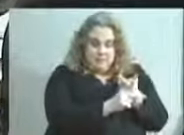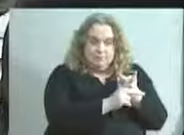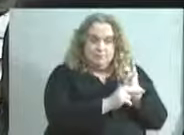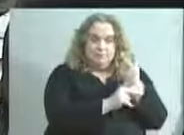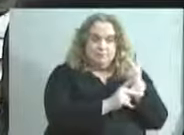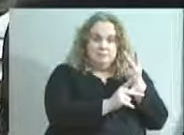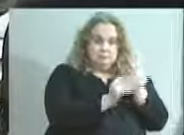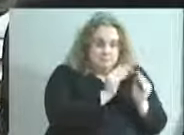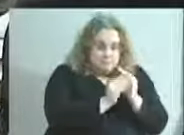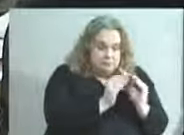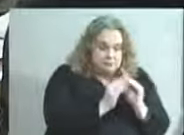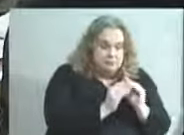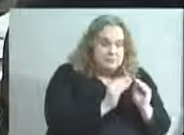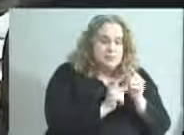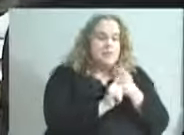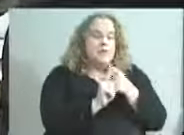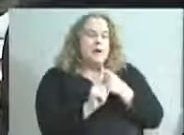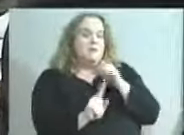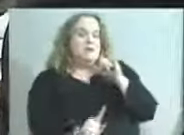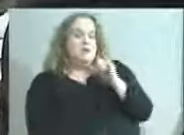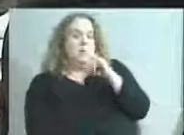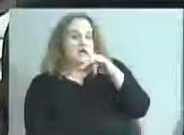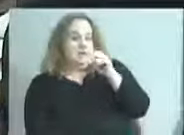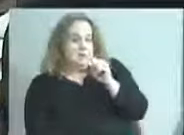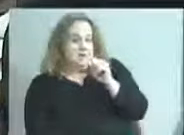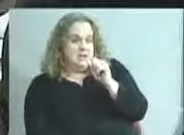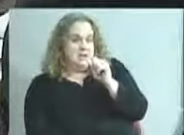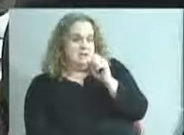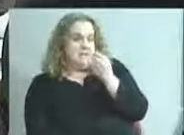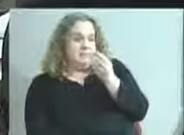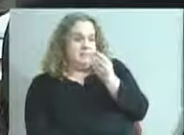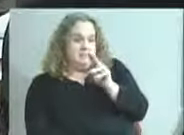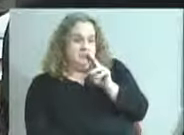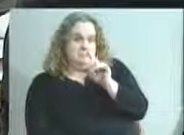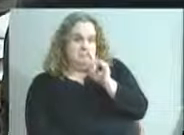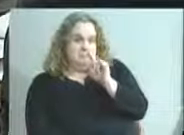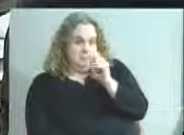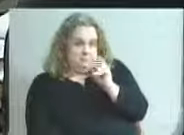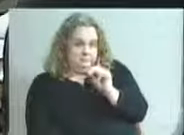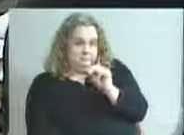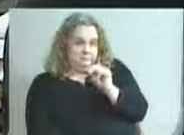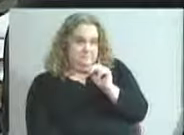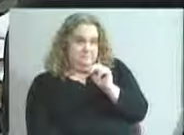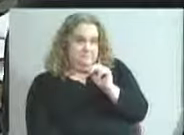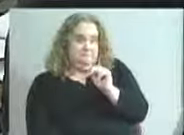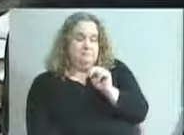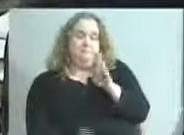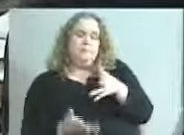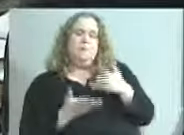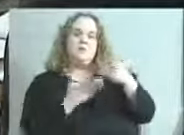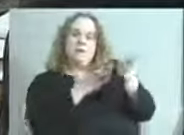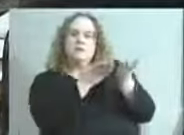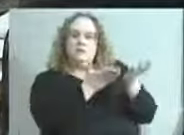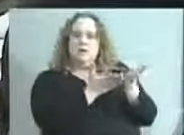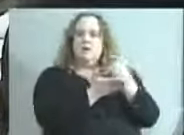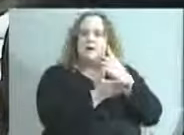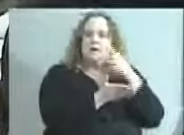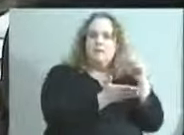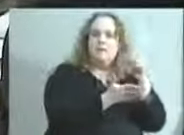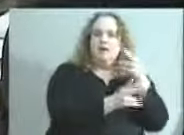employees of the school district, which, as Mr. Allen mentioned, school district employees provide those services.